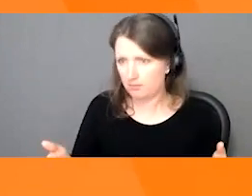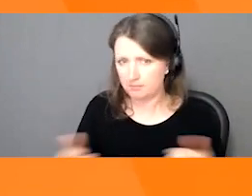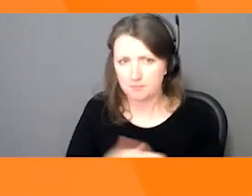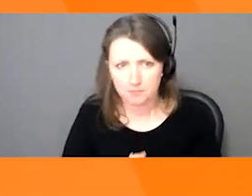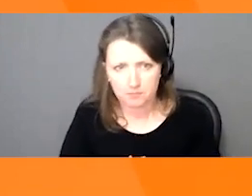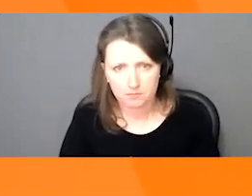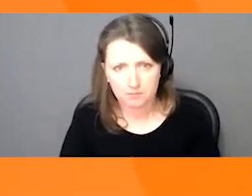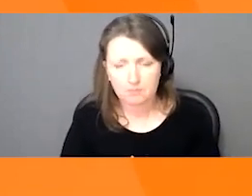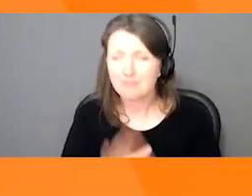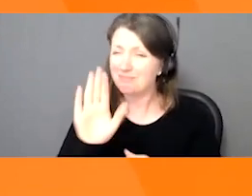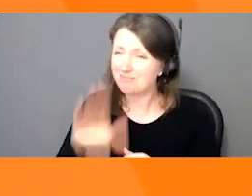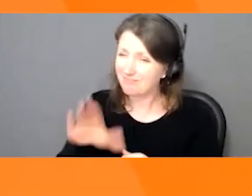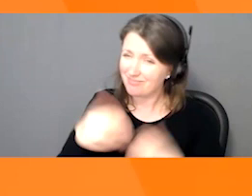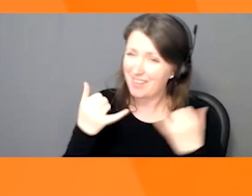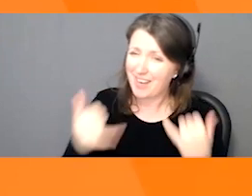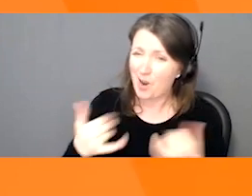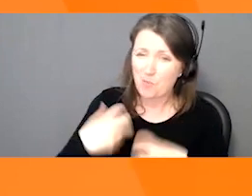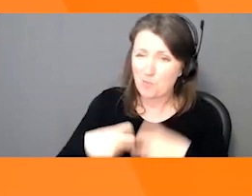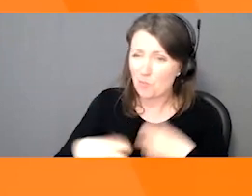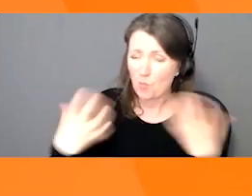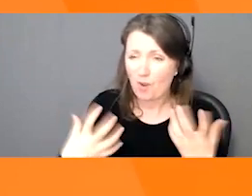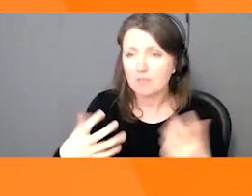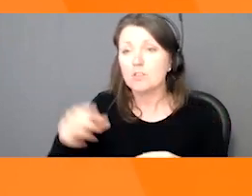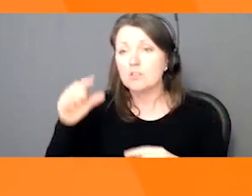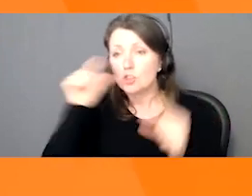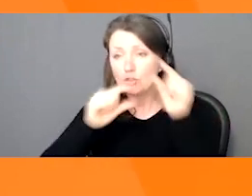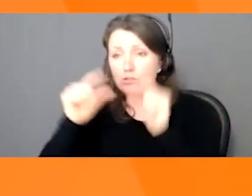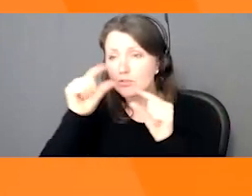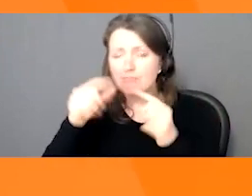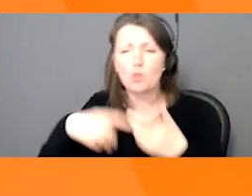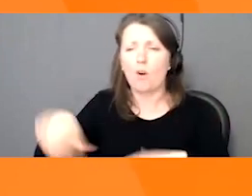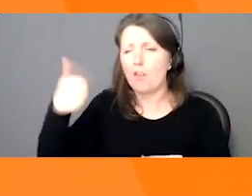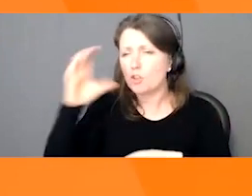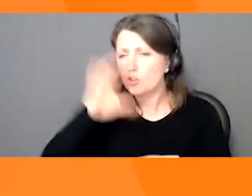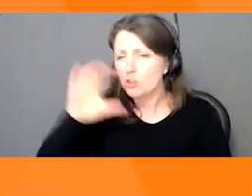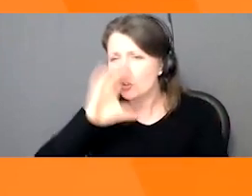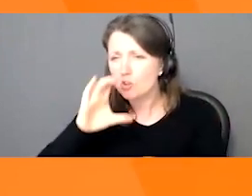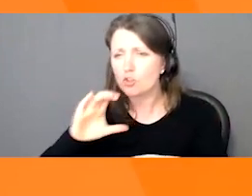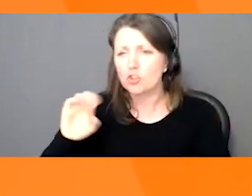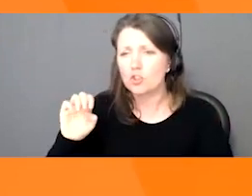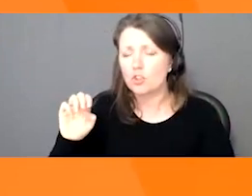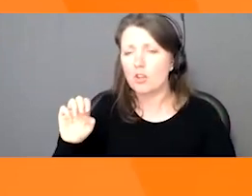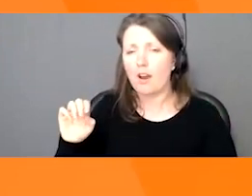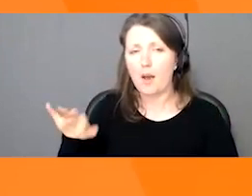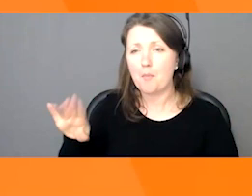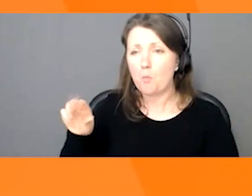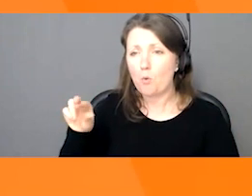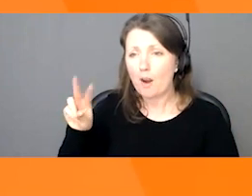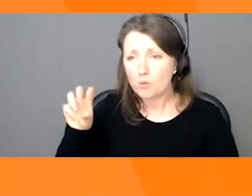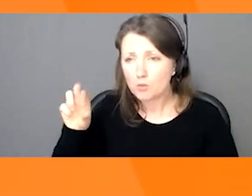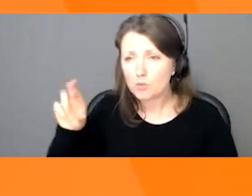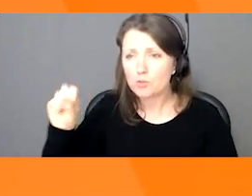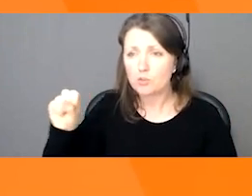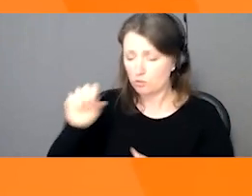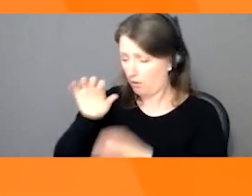product data that is not structured consistently, so Kelly gets different results depending on how and where she searches. There is no way